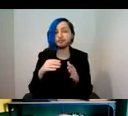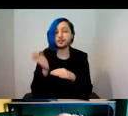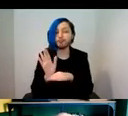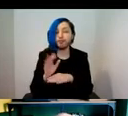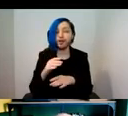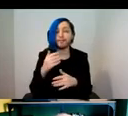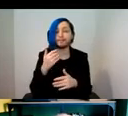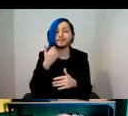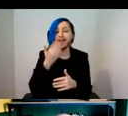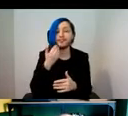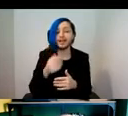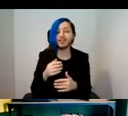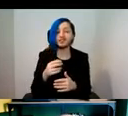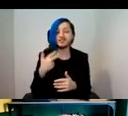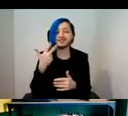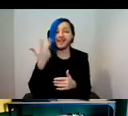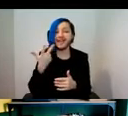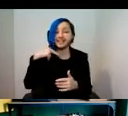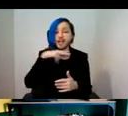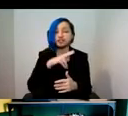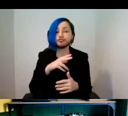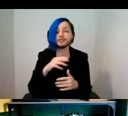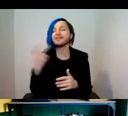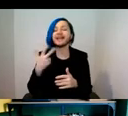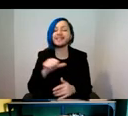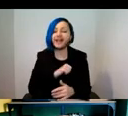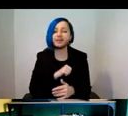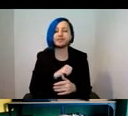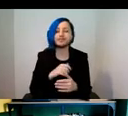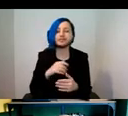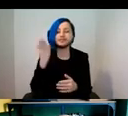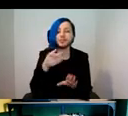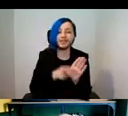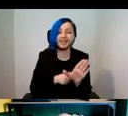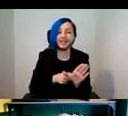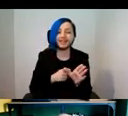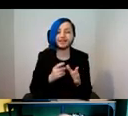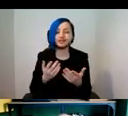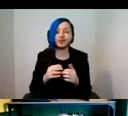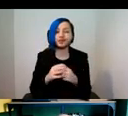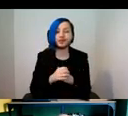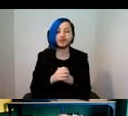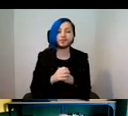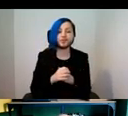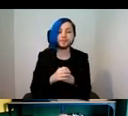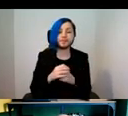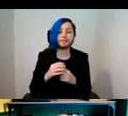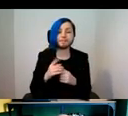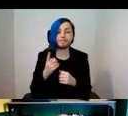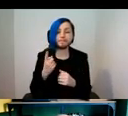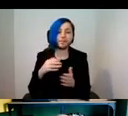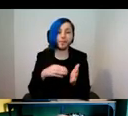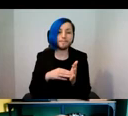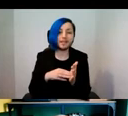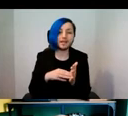far. Equals around 90 years of born digital TV video content acquired and preserved under automation.